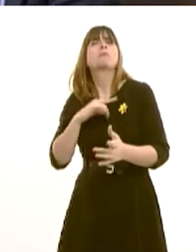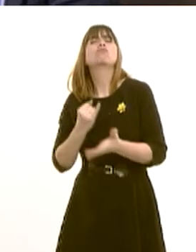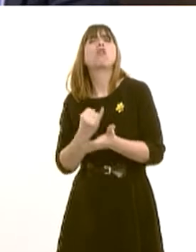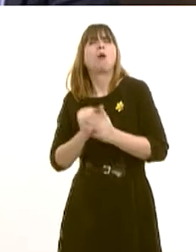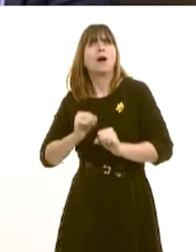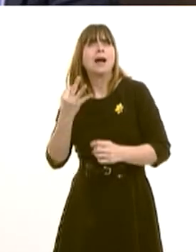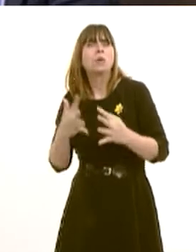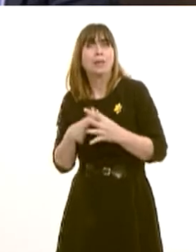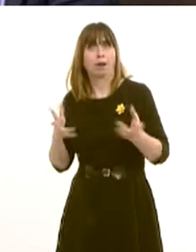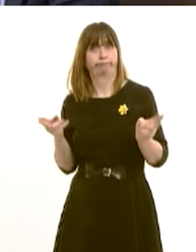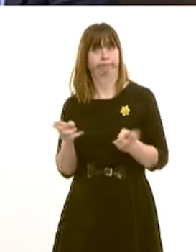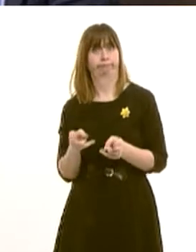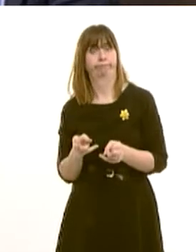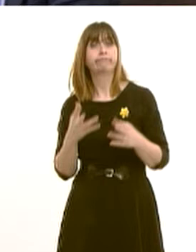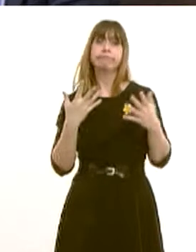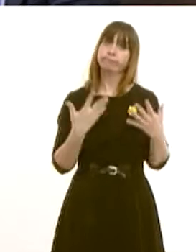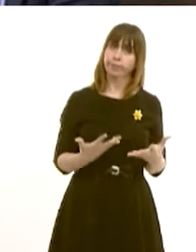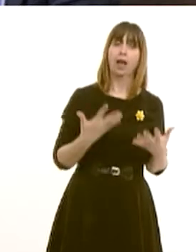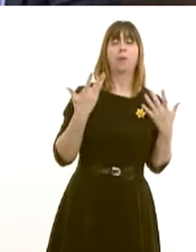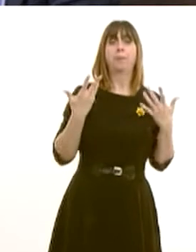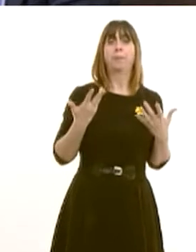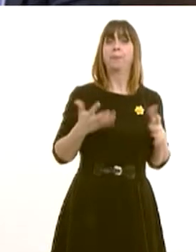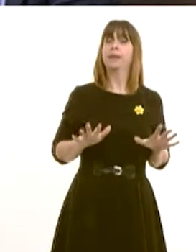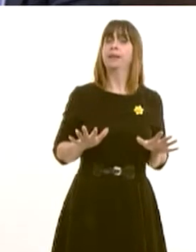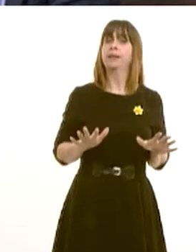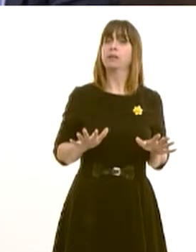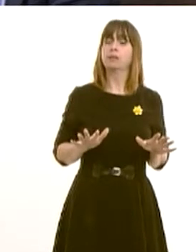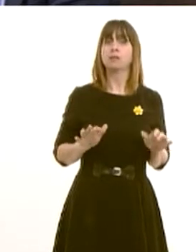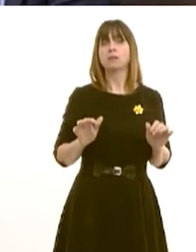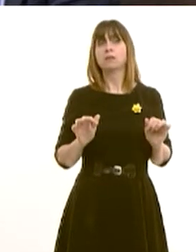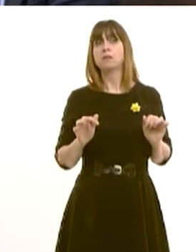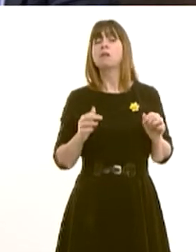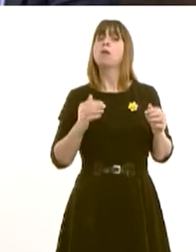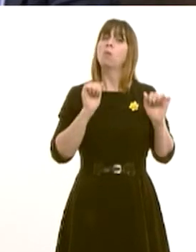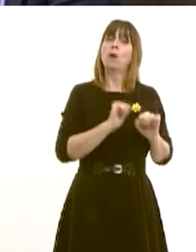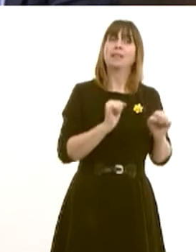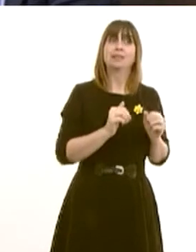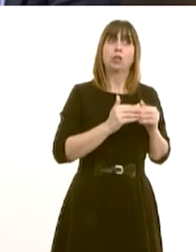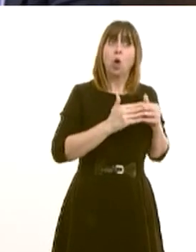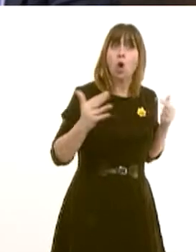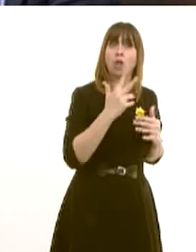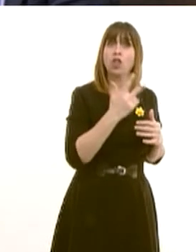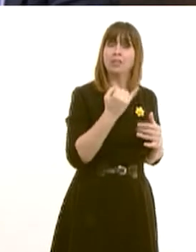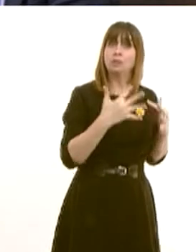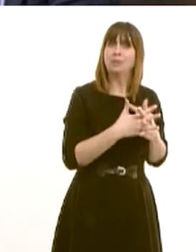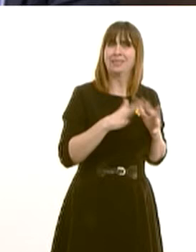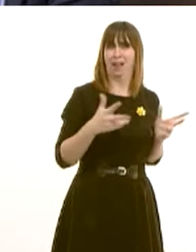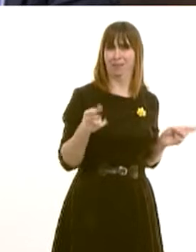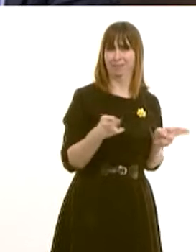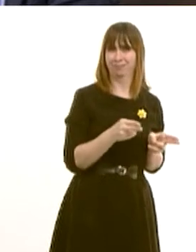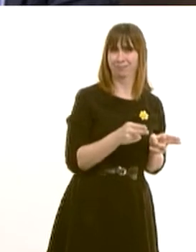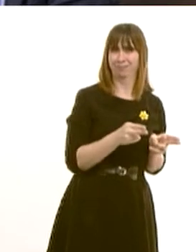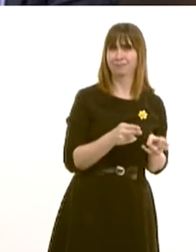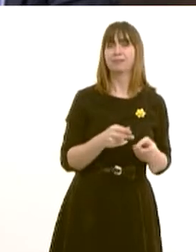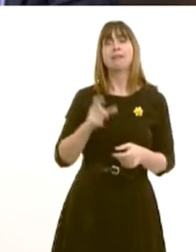have seen, for example, a reduction in the numbers waiting more than 36 weeks and more patients receiving